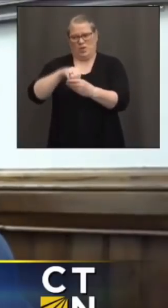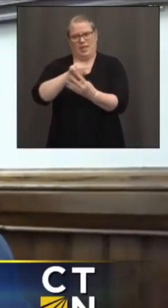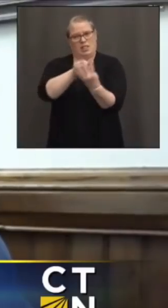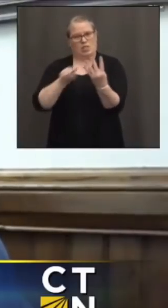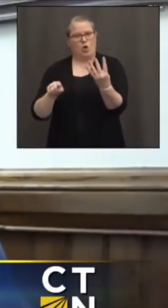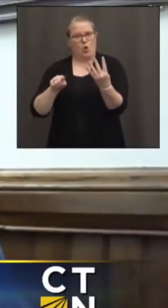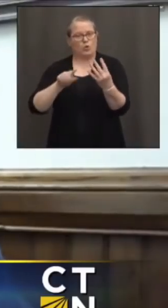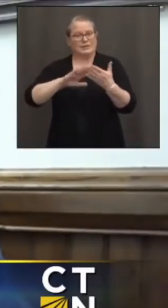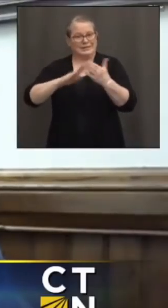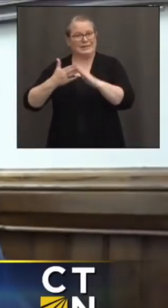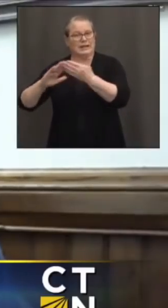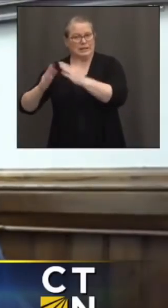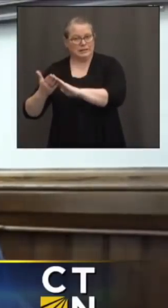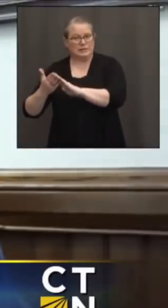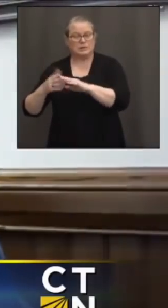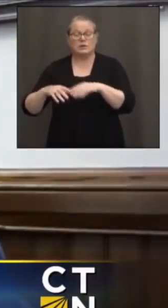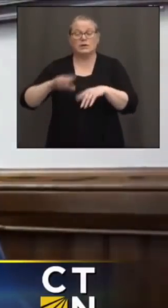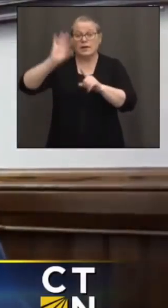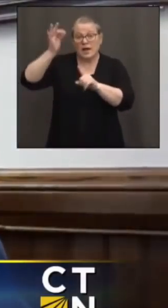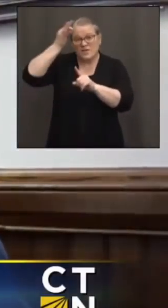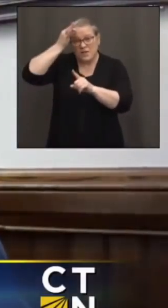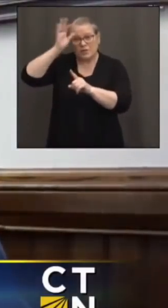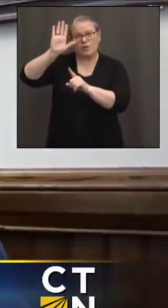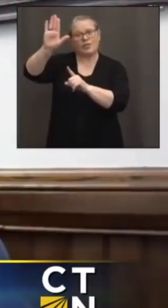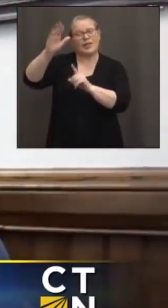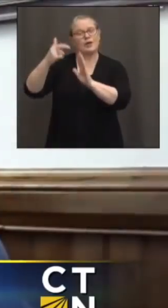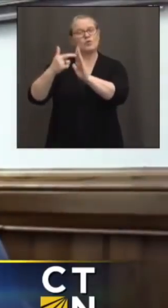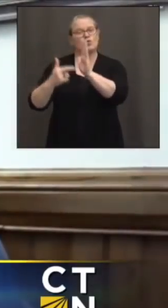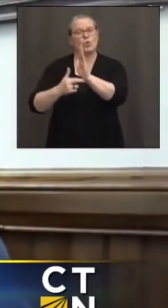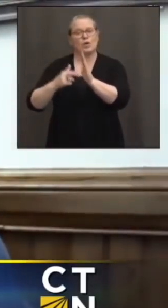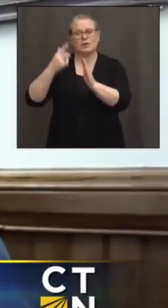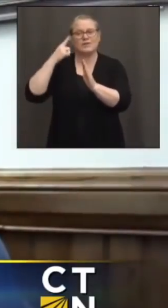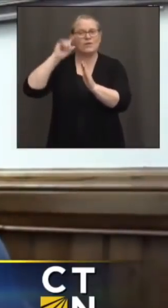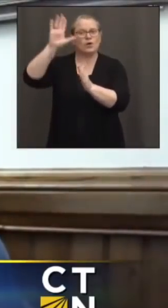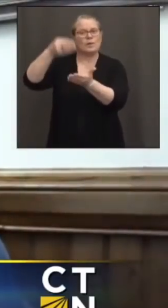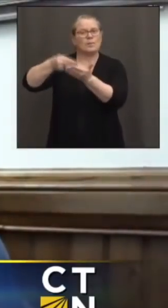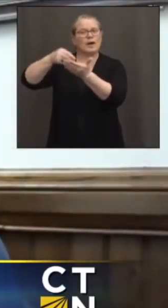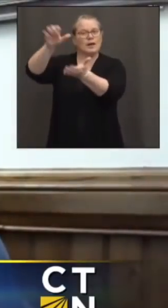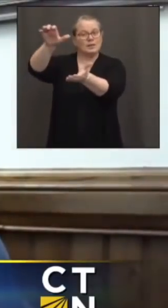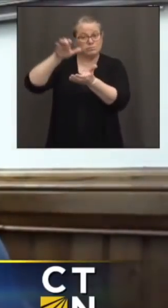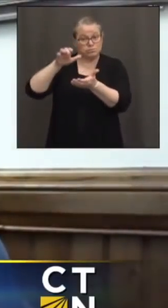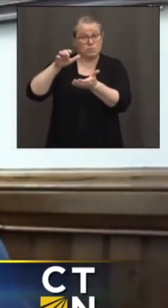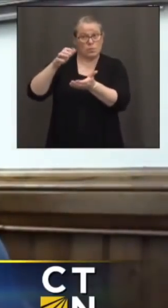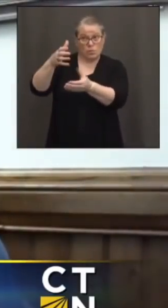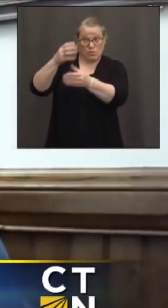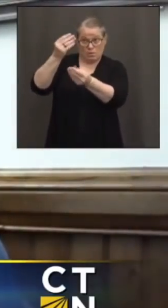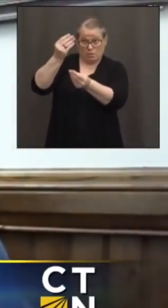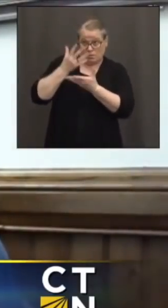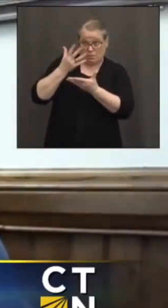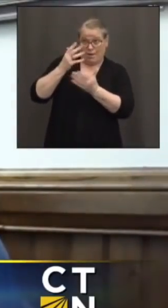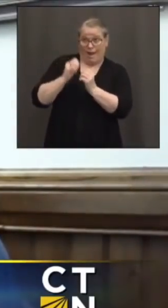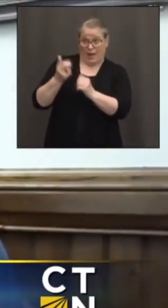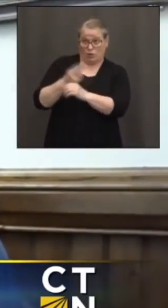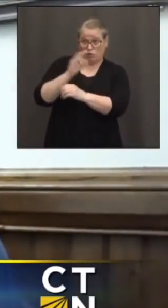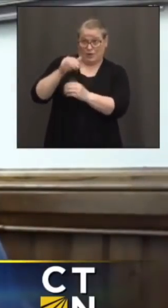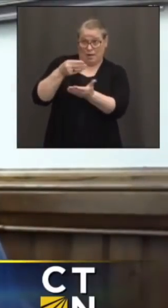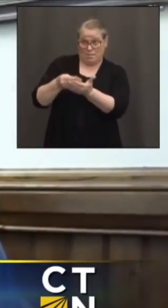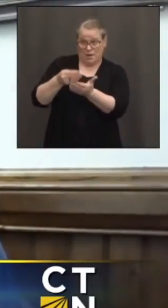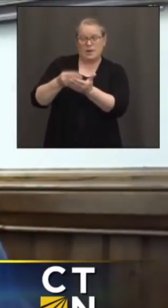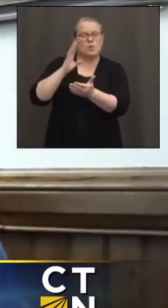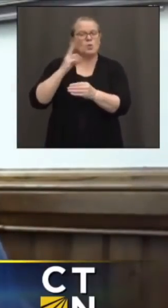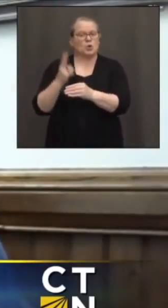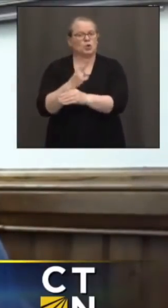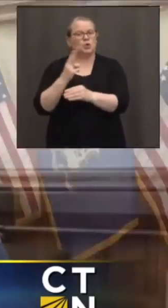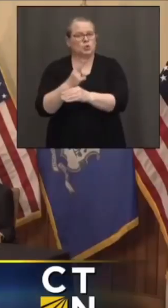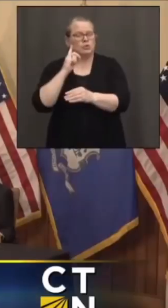As we get more information on the federal guidelines, we will continuously look at various ways to utilize federal funds to support our state in all